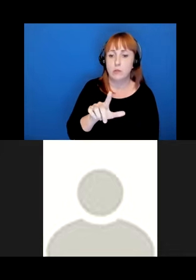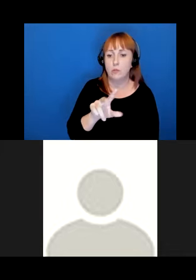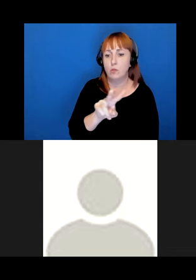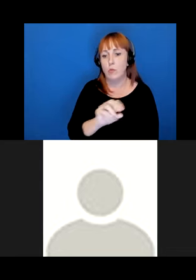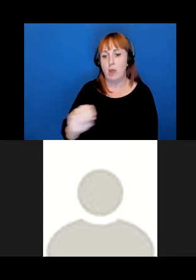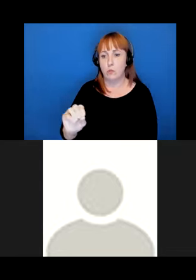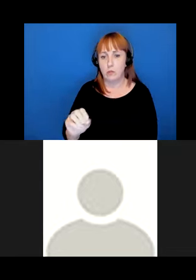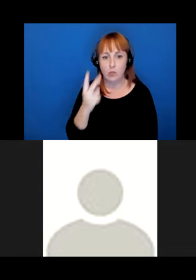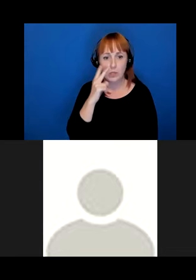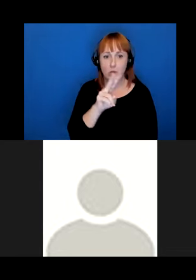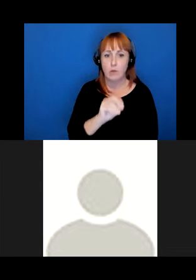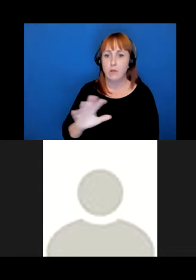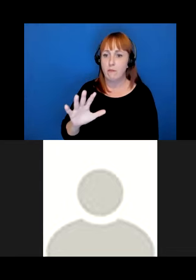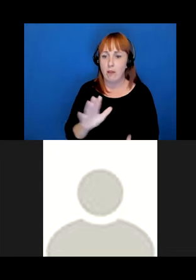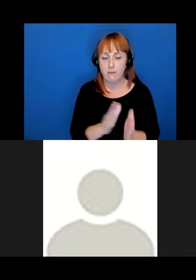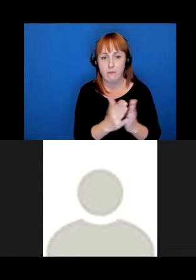2005 ethnologue.